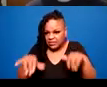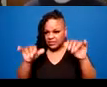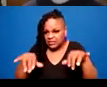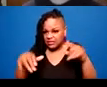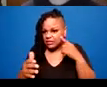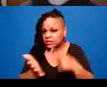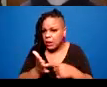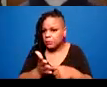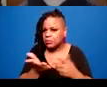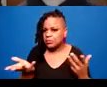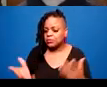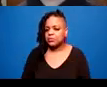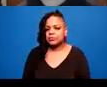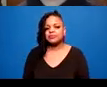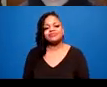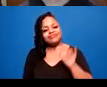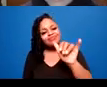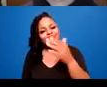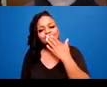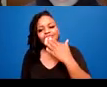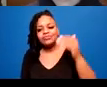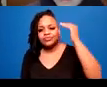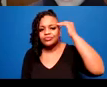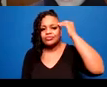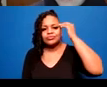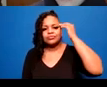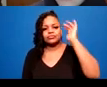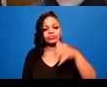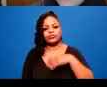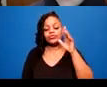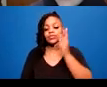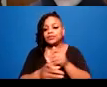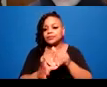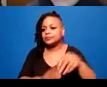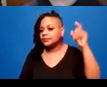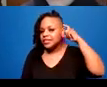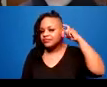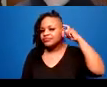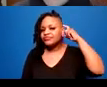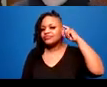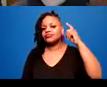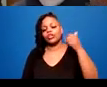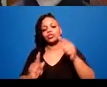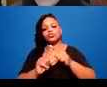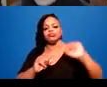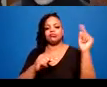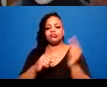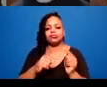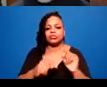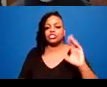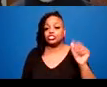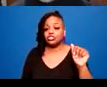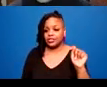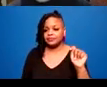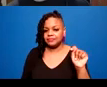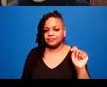That's good to know. I'll keep that in mind and minimize chat interaction. Megan wrote the entire educational